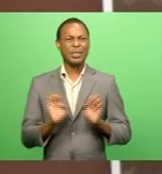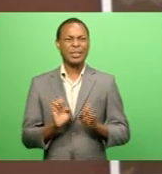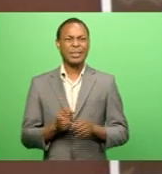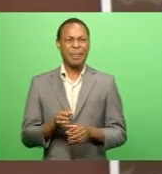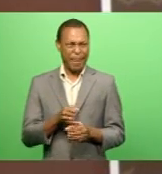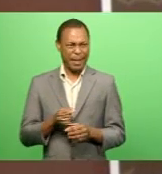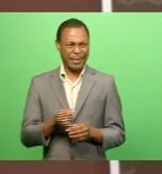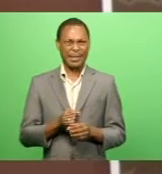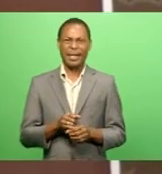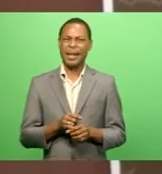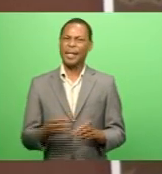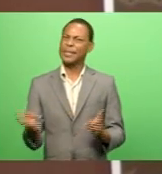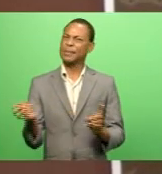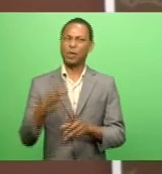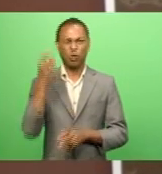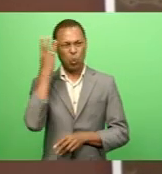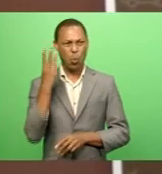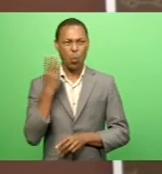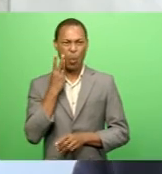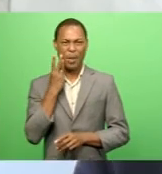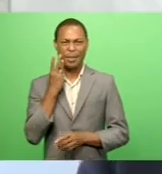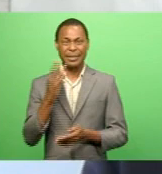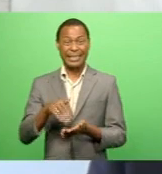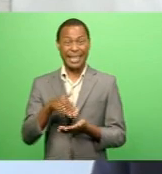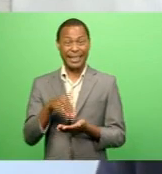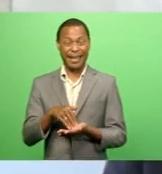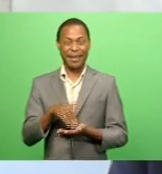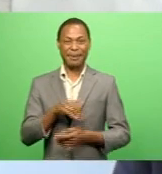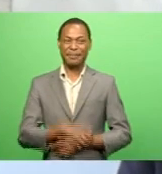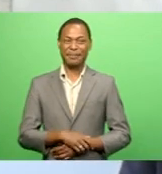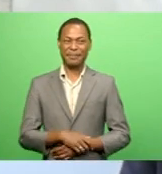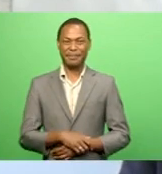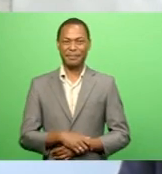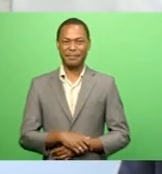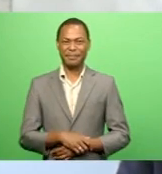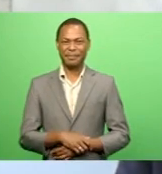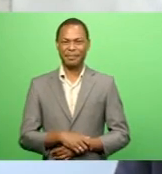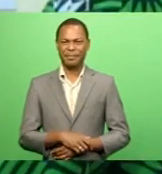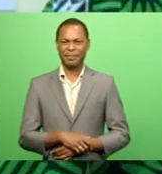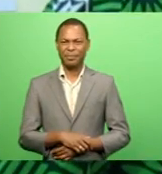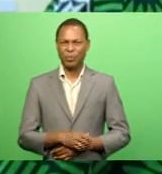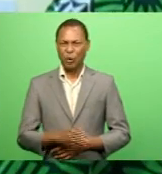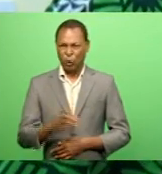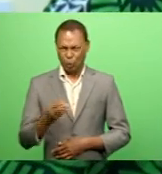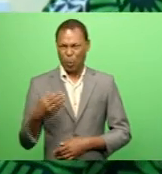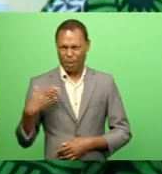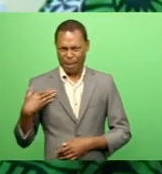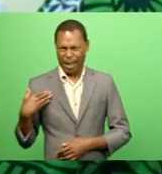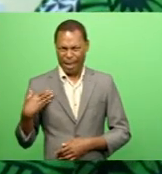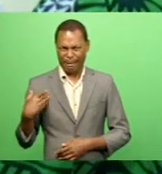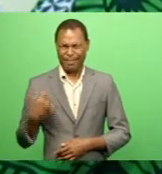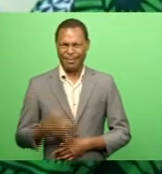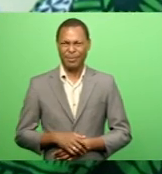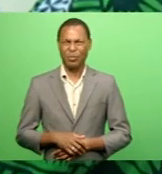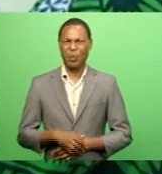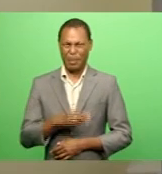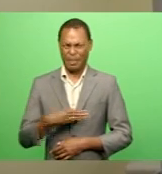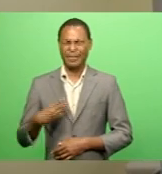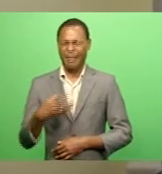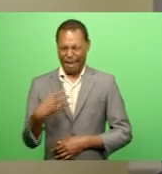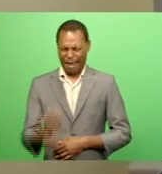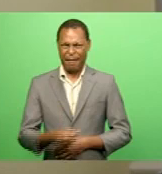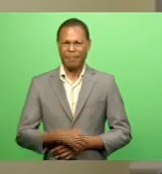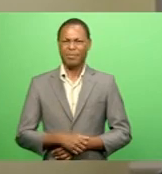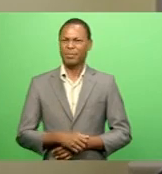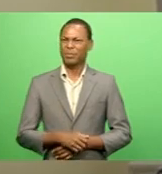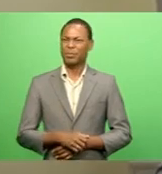women's center Private medicine is playing a critical role in that system And this new, let's say, private hospital